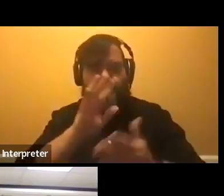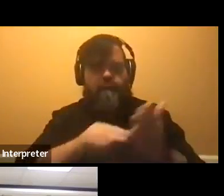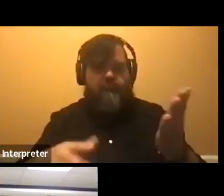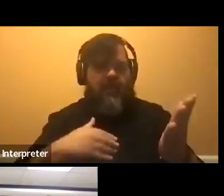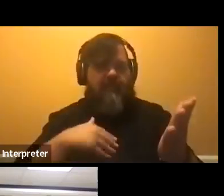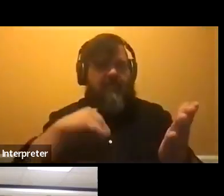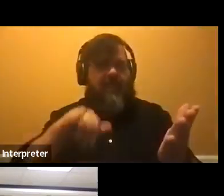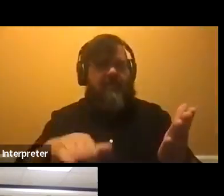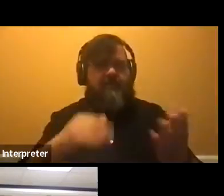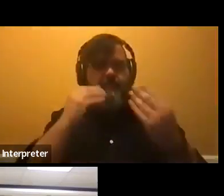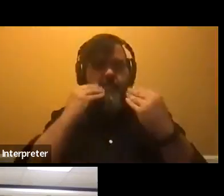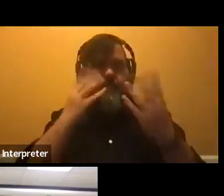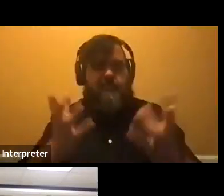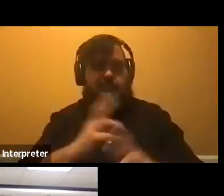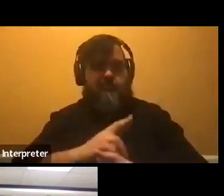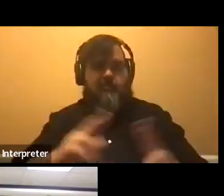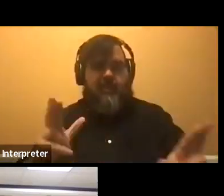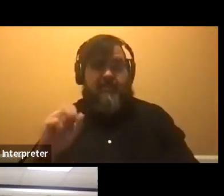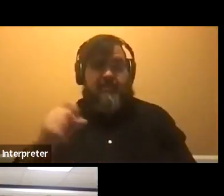time to prepare your resumes.